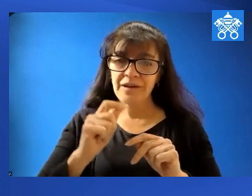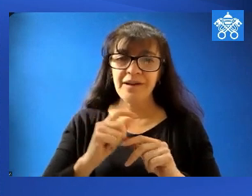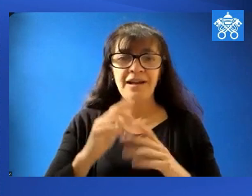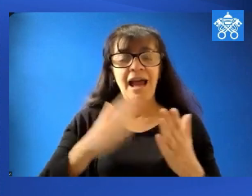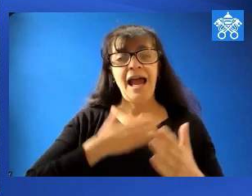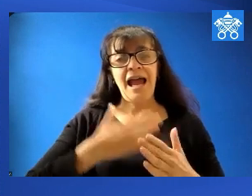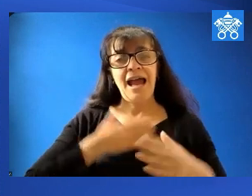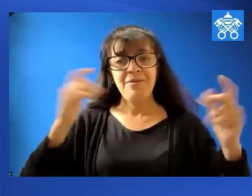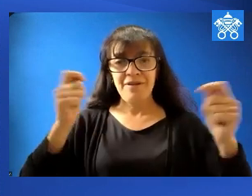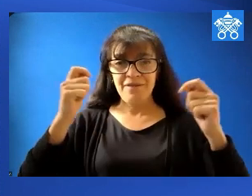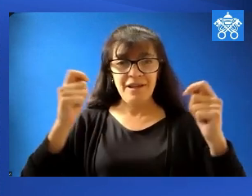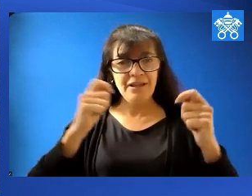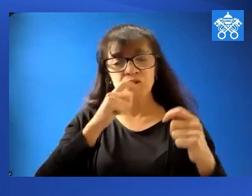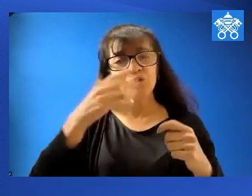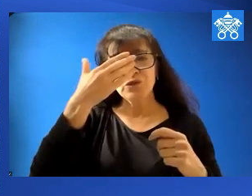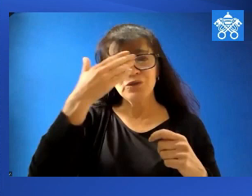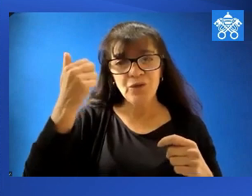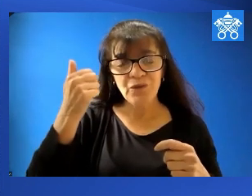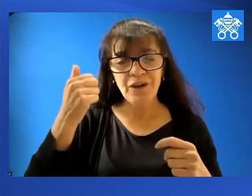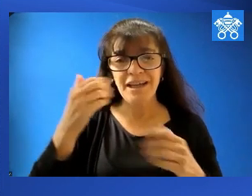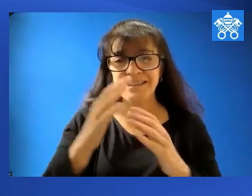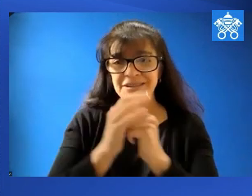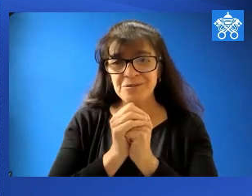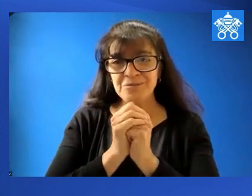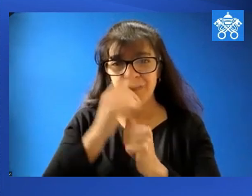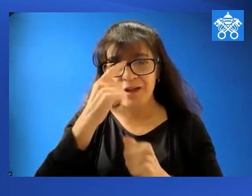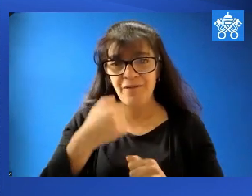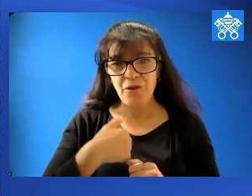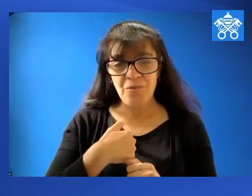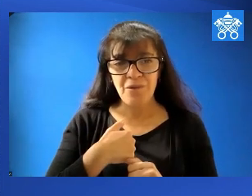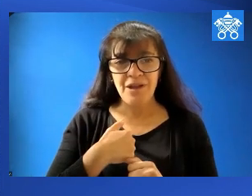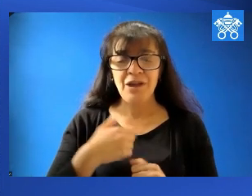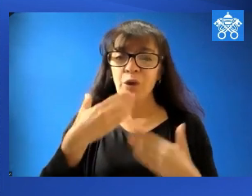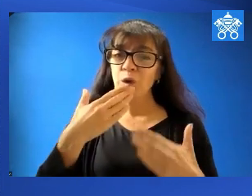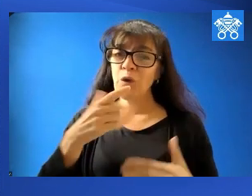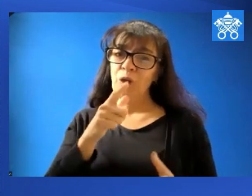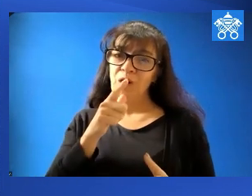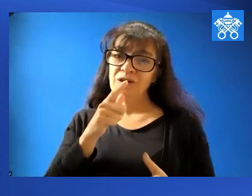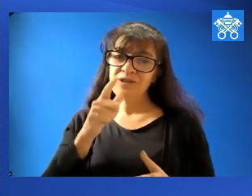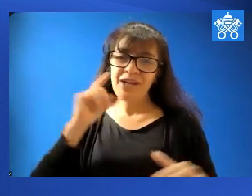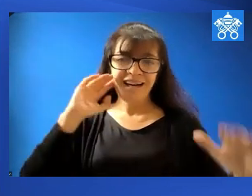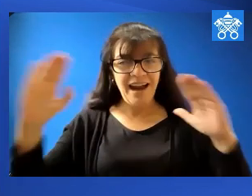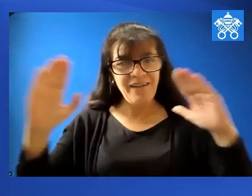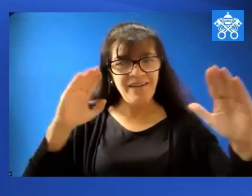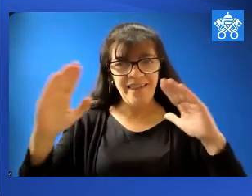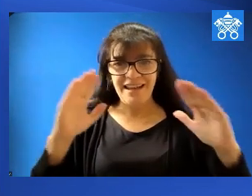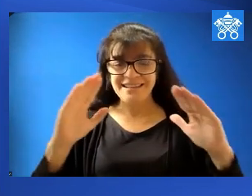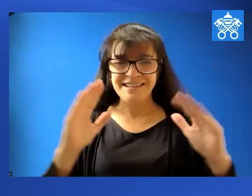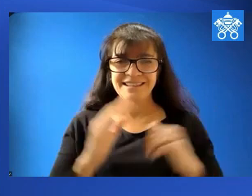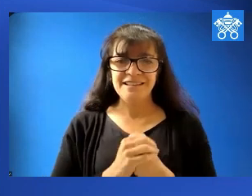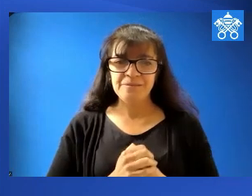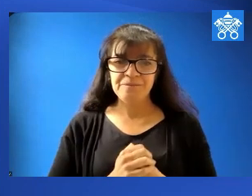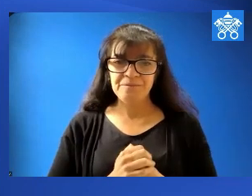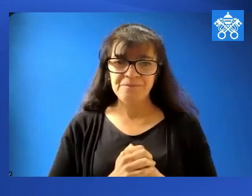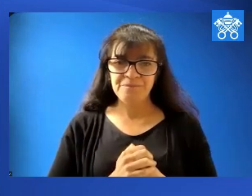And happy feast to all of you. Please remember to pray for me. And have a good lunch and arrivederci.